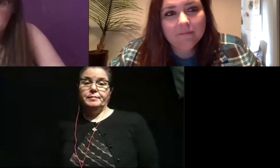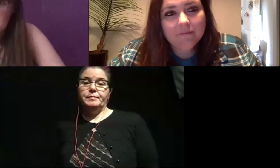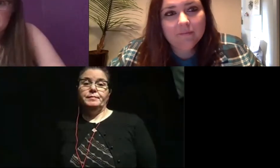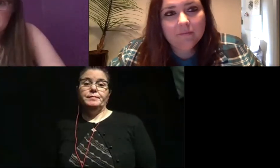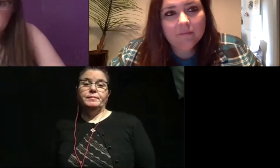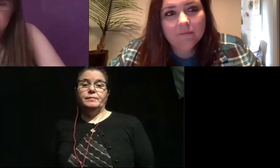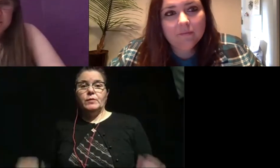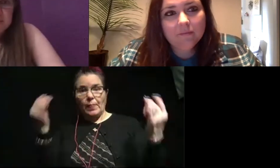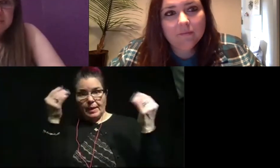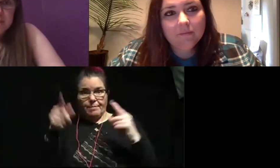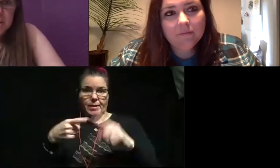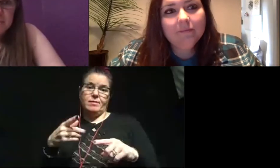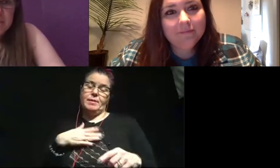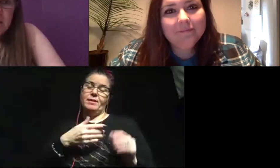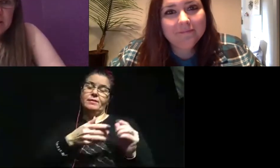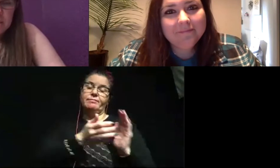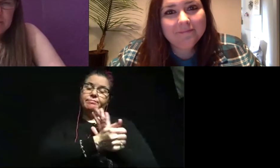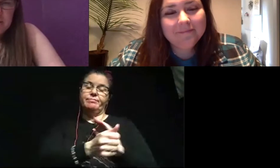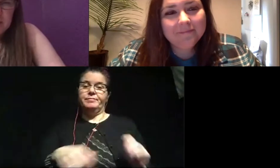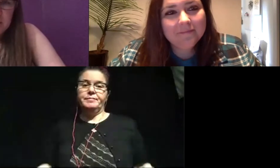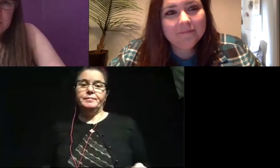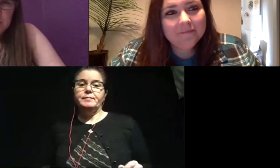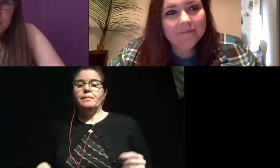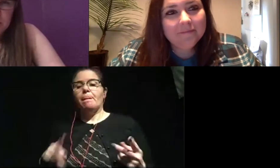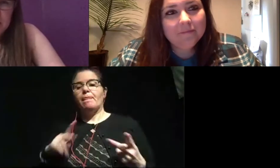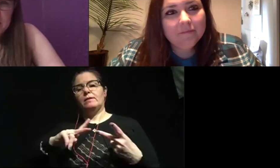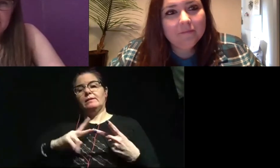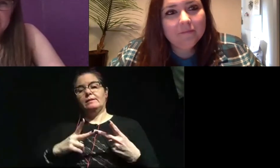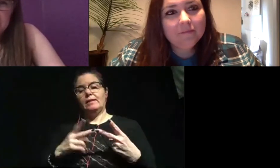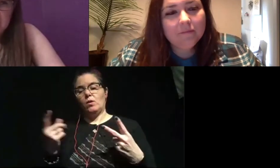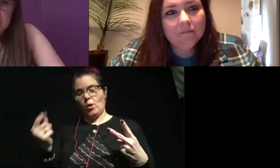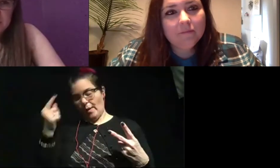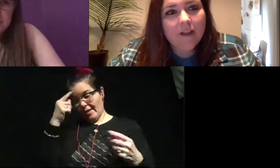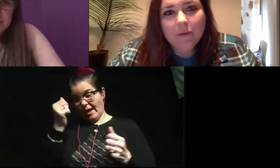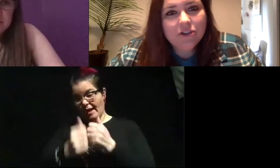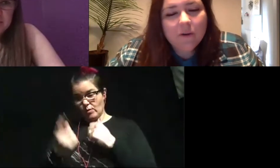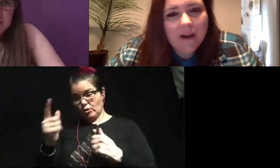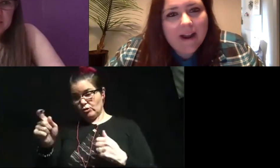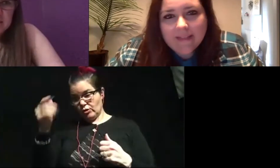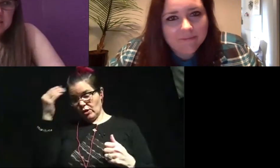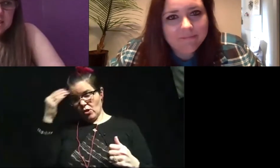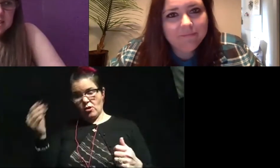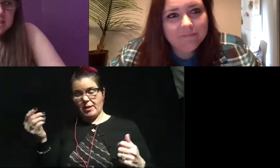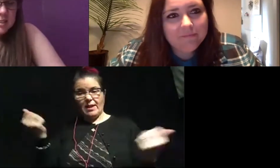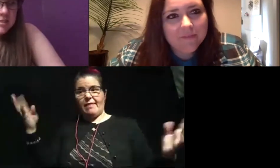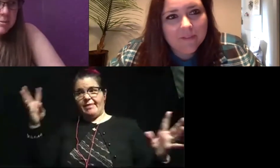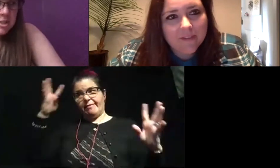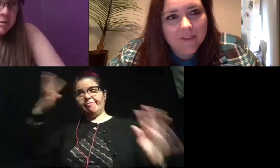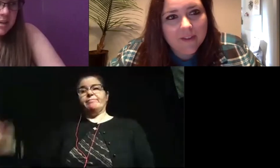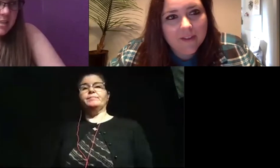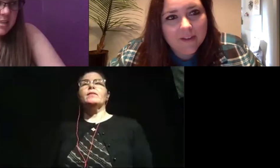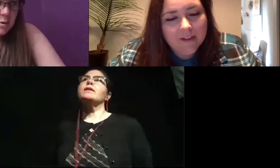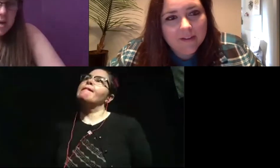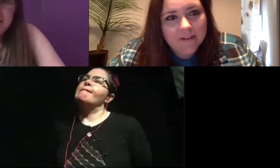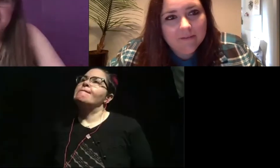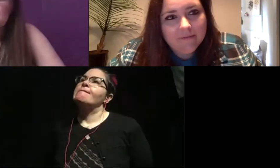when you think about paleontology. So now the second question was, what do I think everybody should know? Everybody should know about anything. Oh, everybody should know